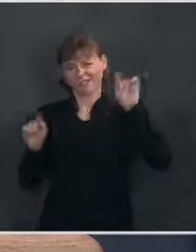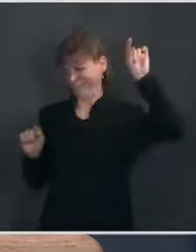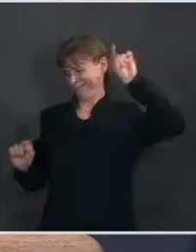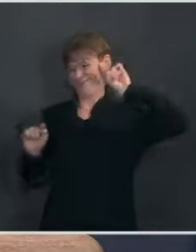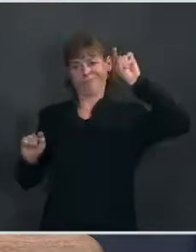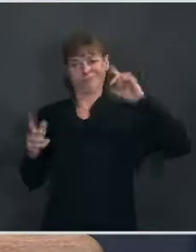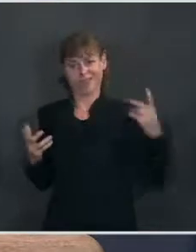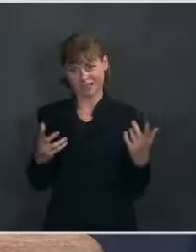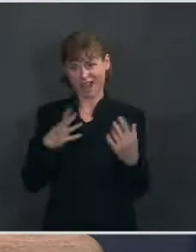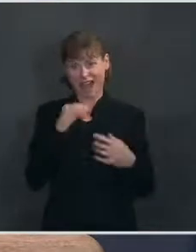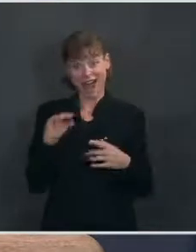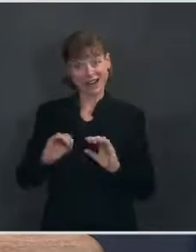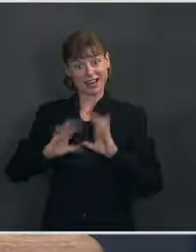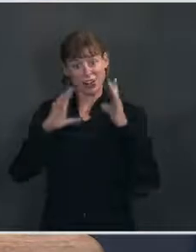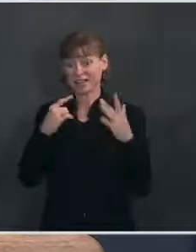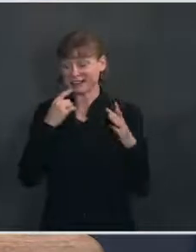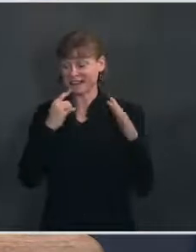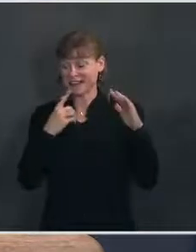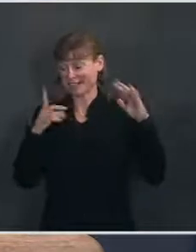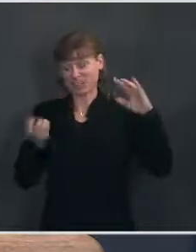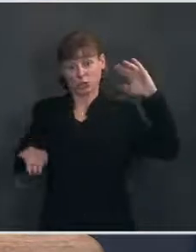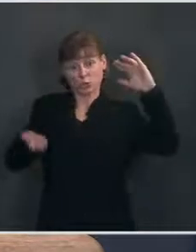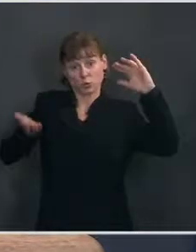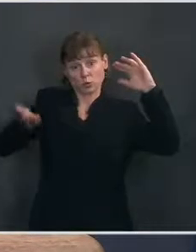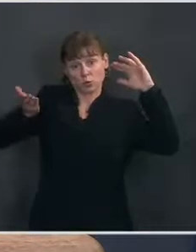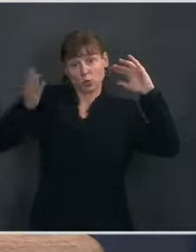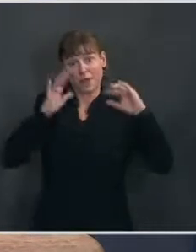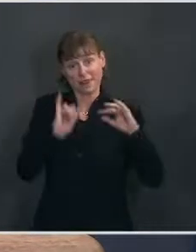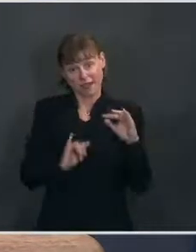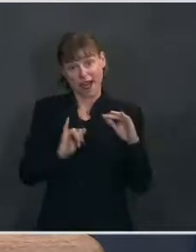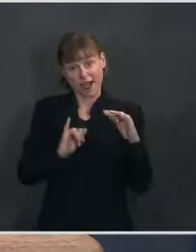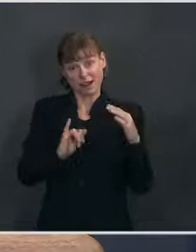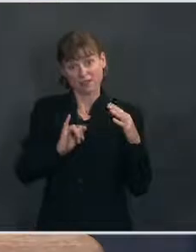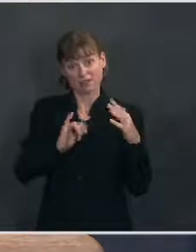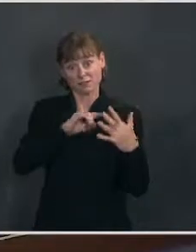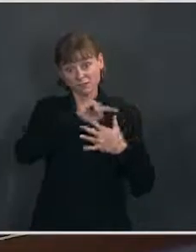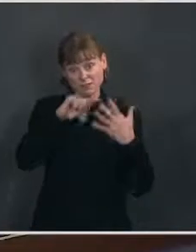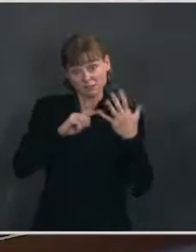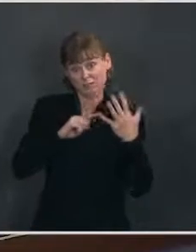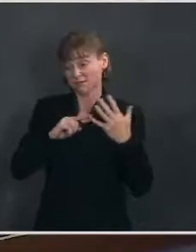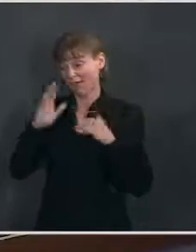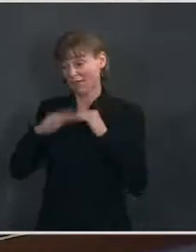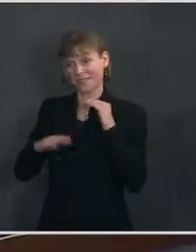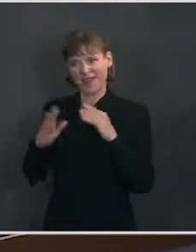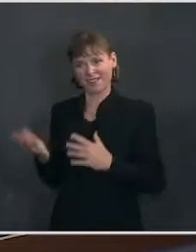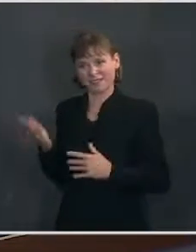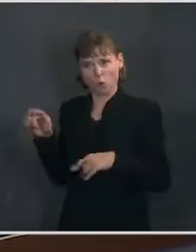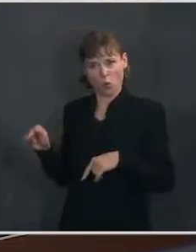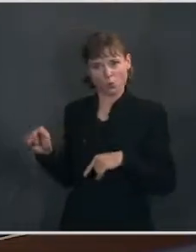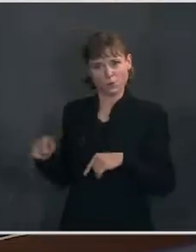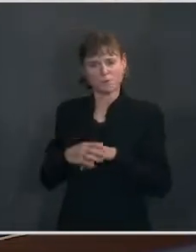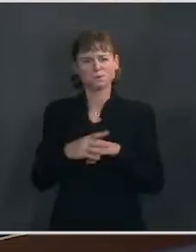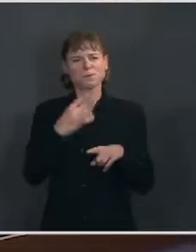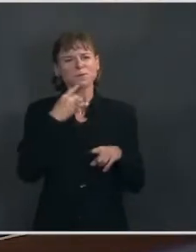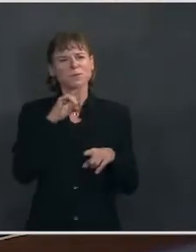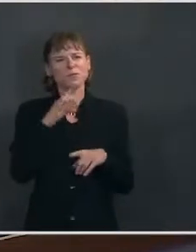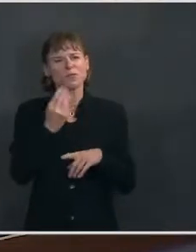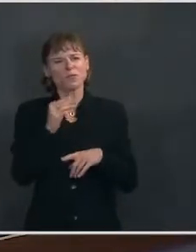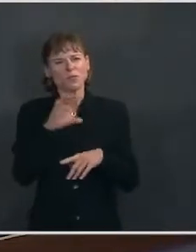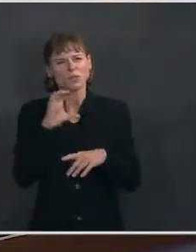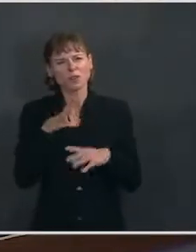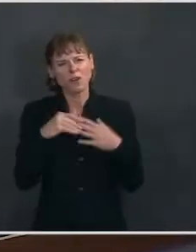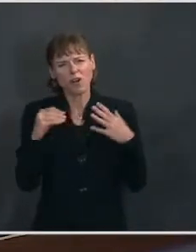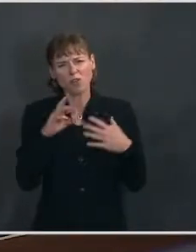he thinks the package size needs to be closer to what he proposed than smaller. The And in that statement, you called out $1,400 relief checks, a substantial